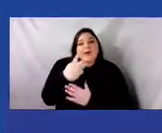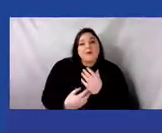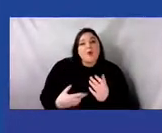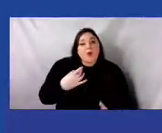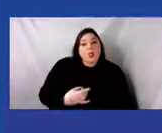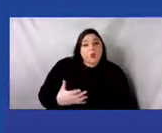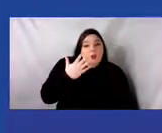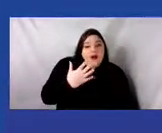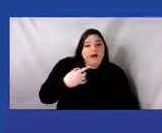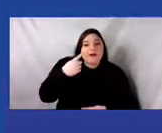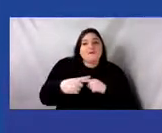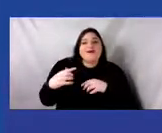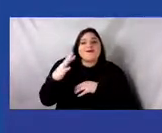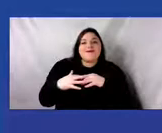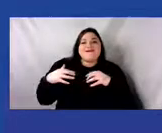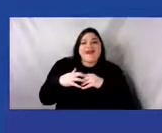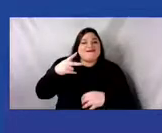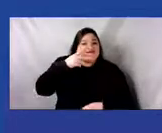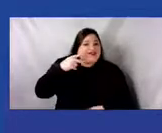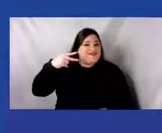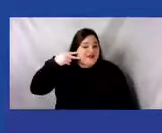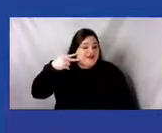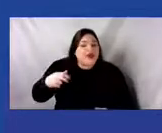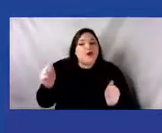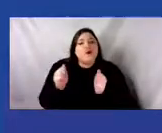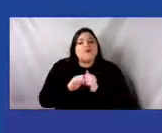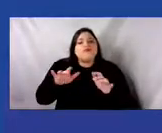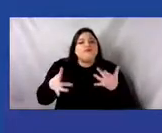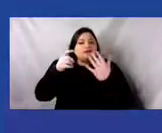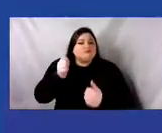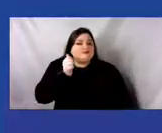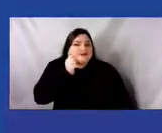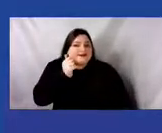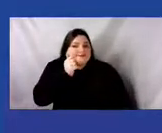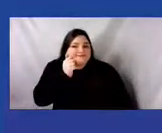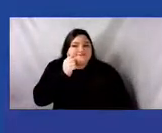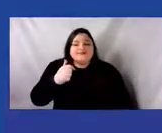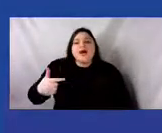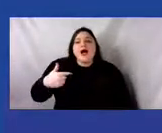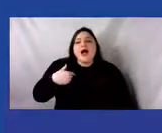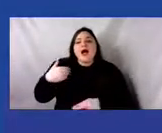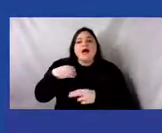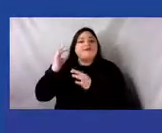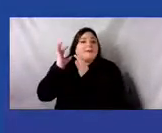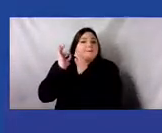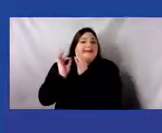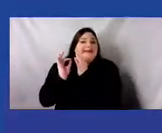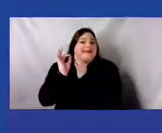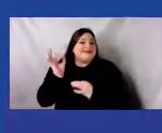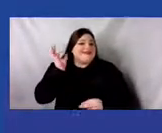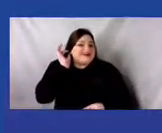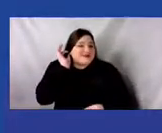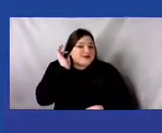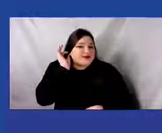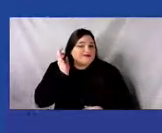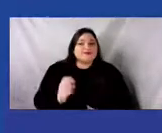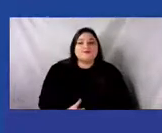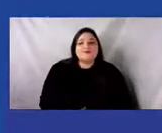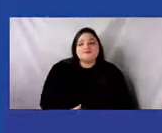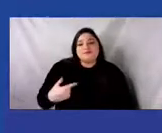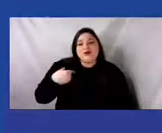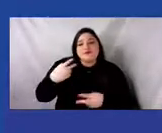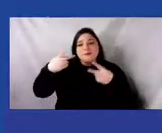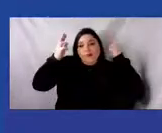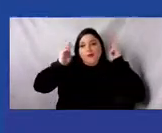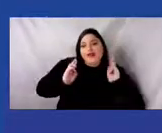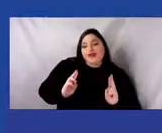American, with fair skin. I have beaded earrings on, braids,